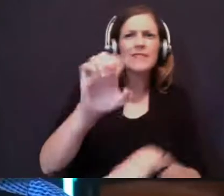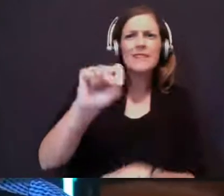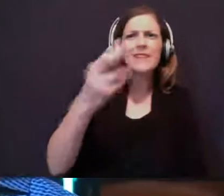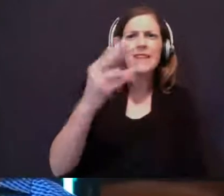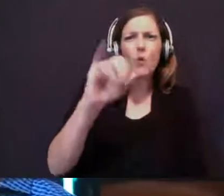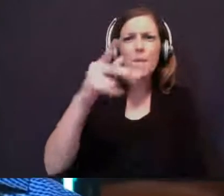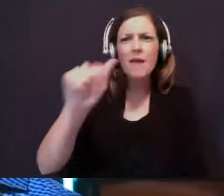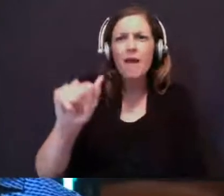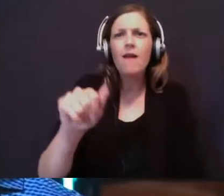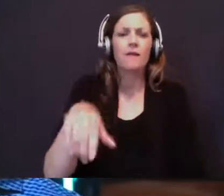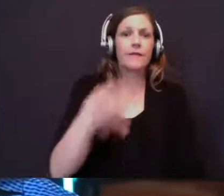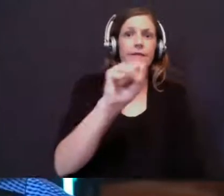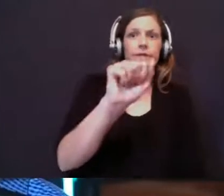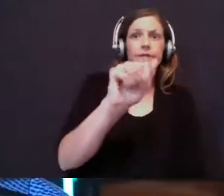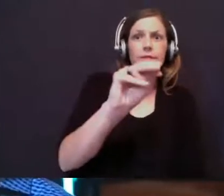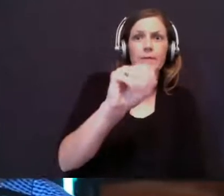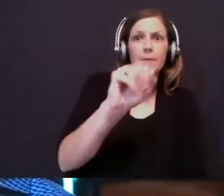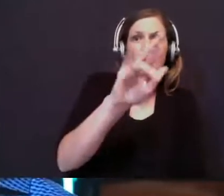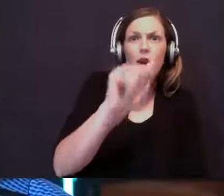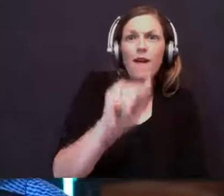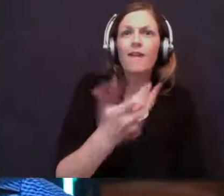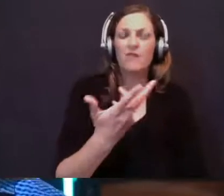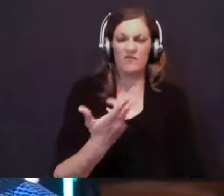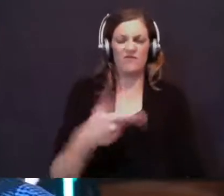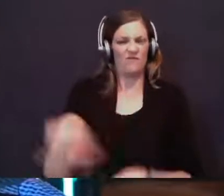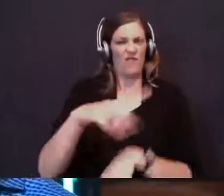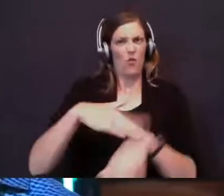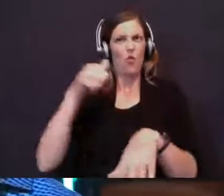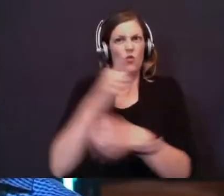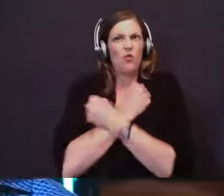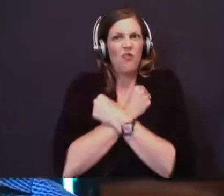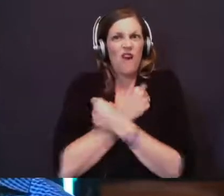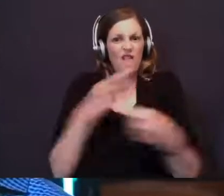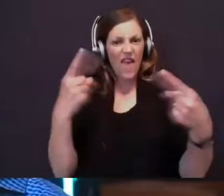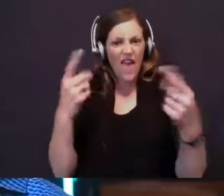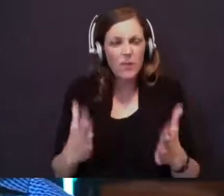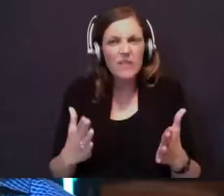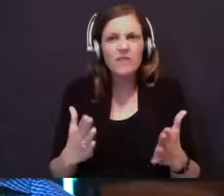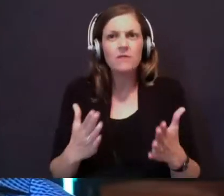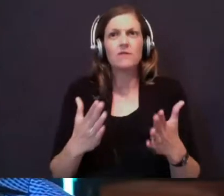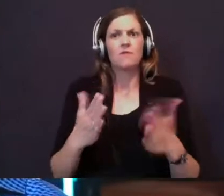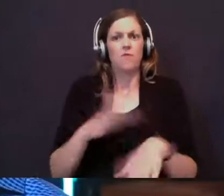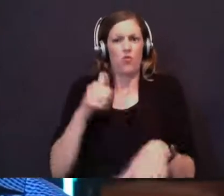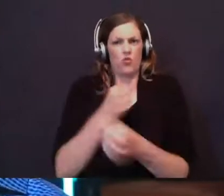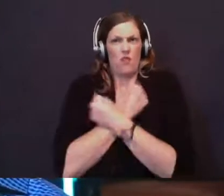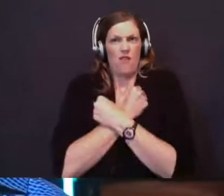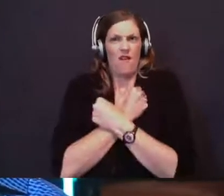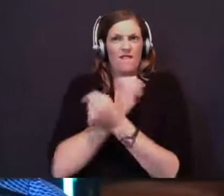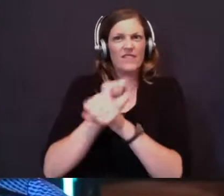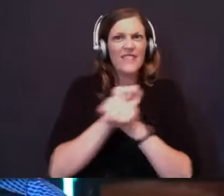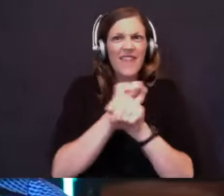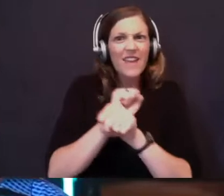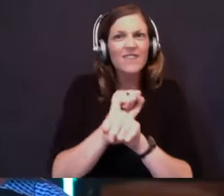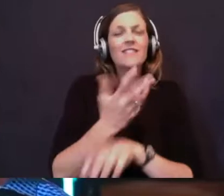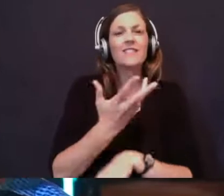Samaritans, when they were called to love their enemies and even to love slaves, they were amazed by these things. Jesus even said that to be a